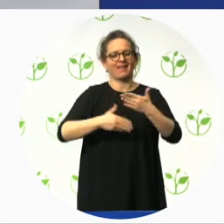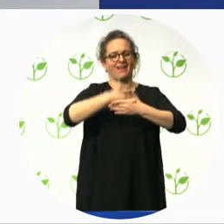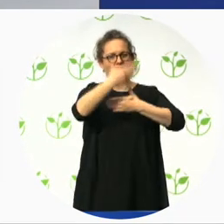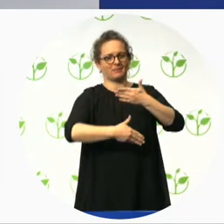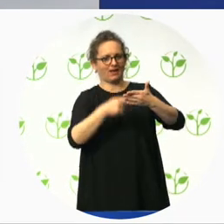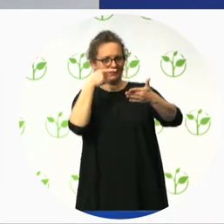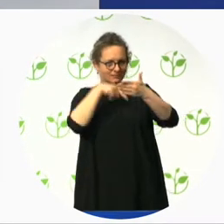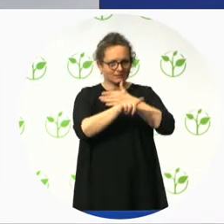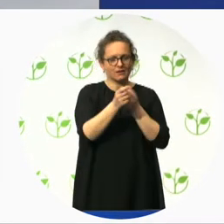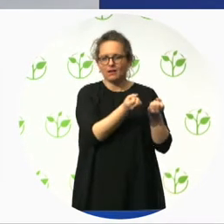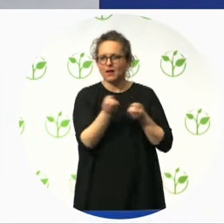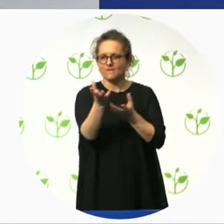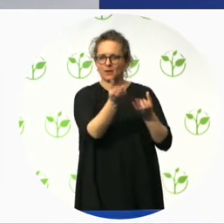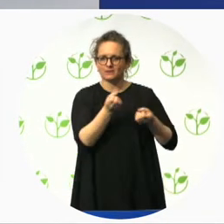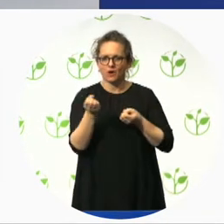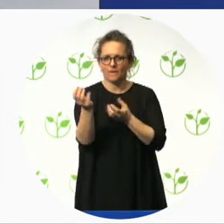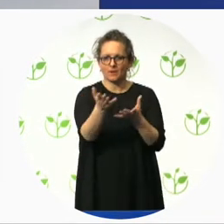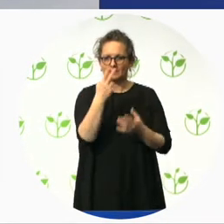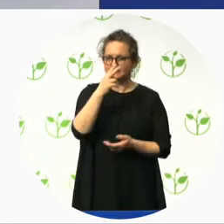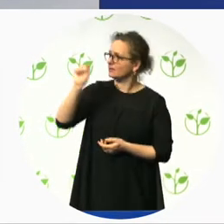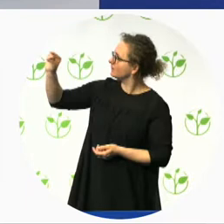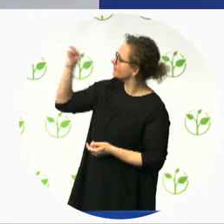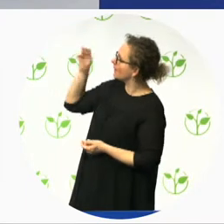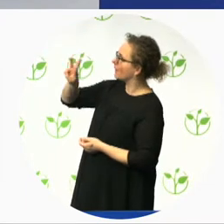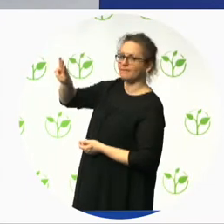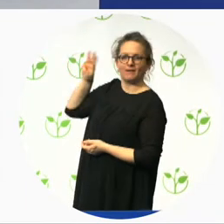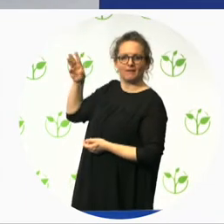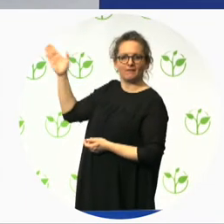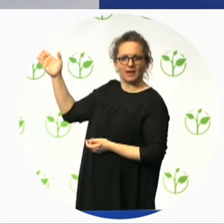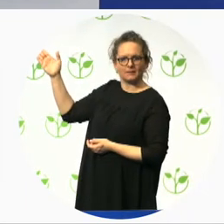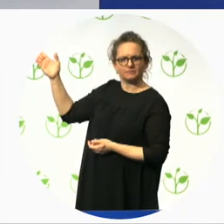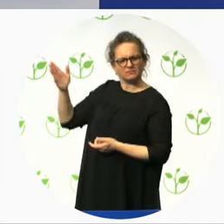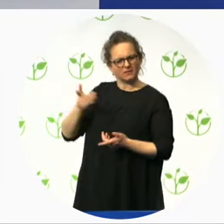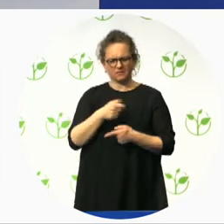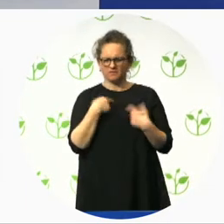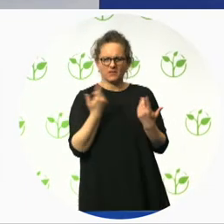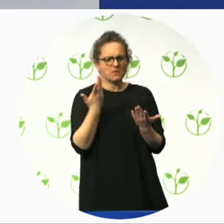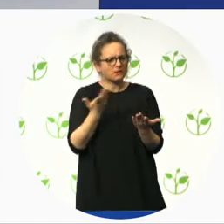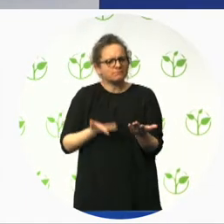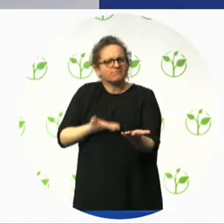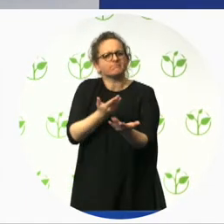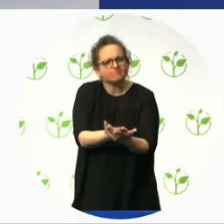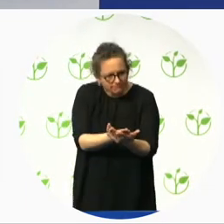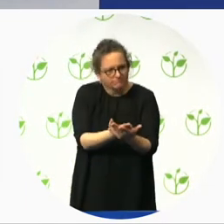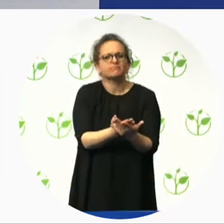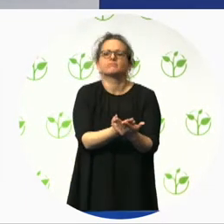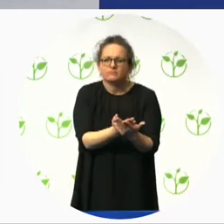messaging and delivery of services when representing Gates. And we are currently seeking